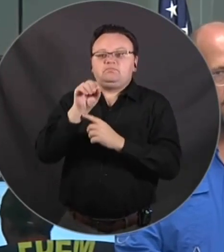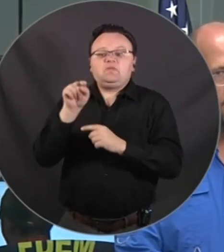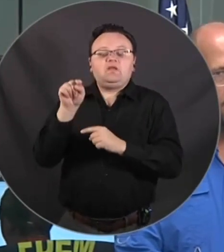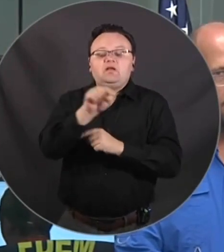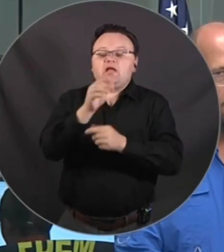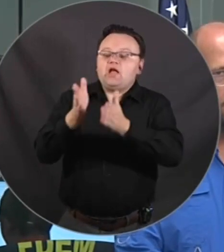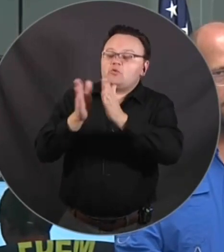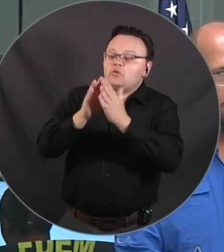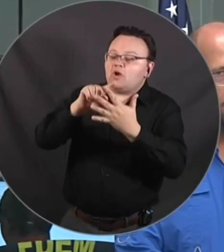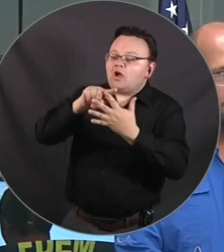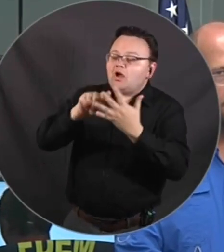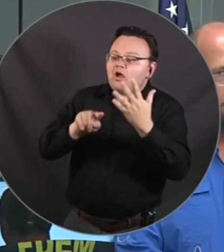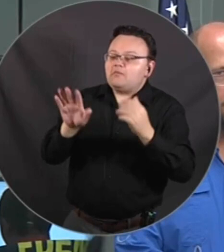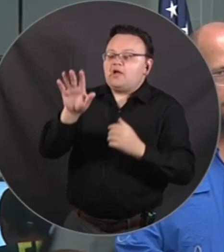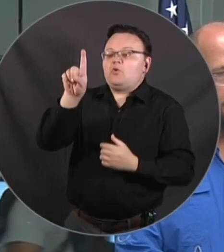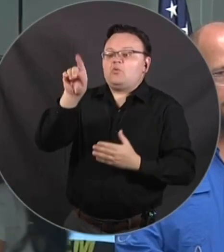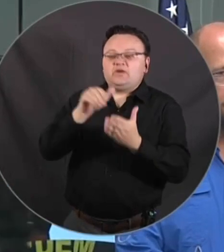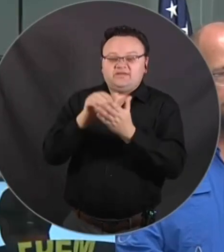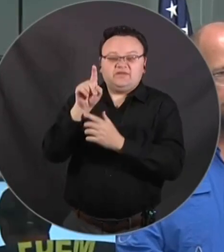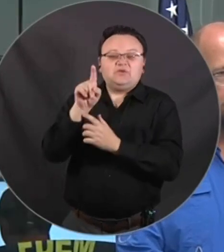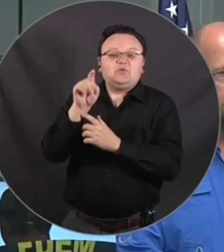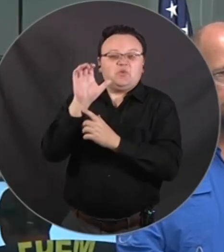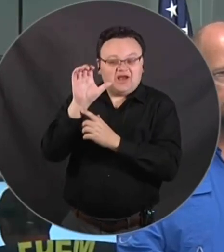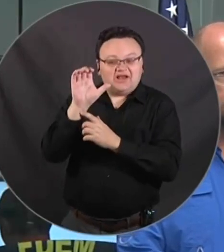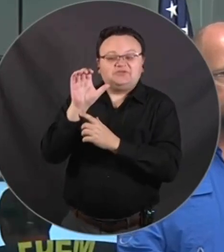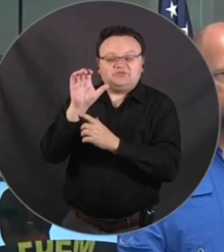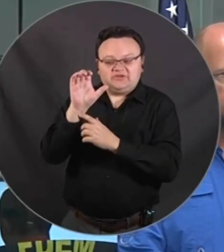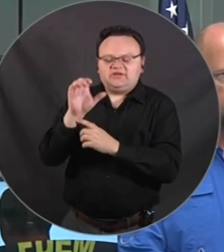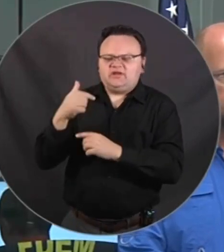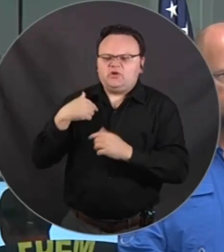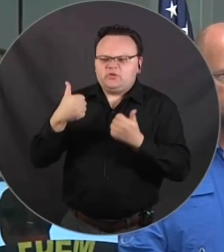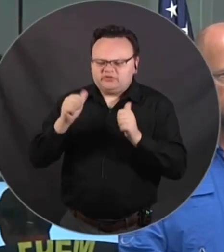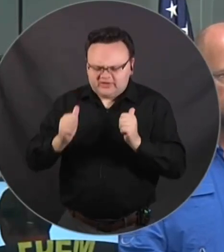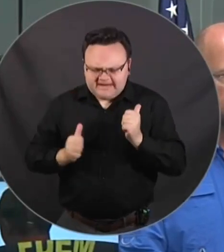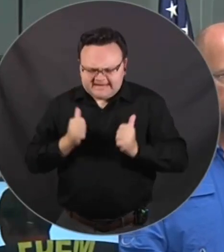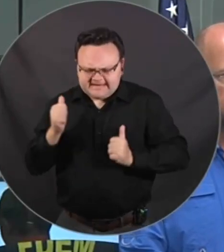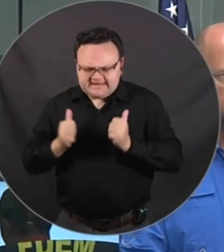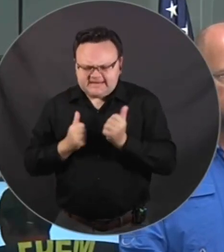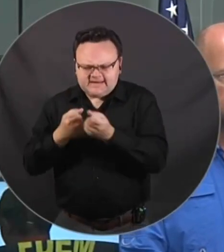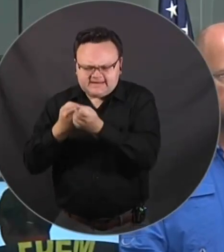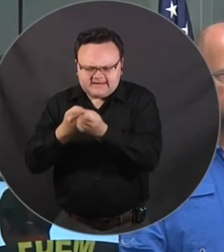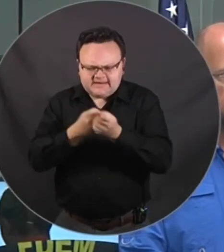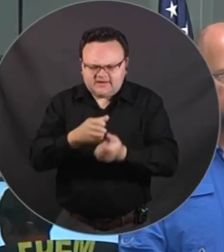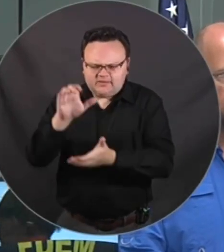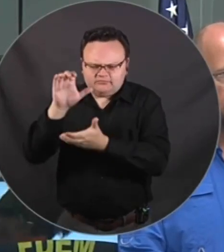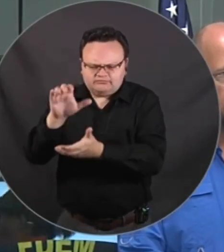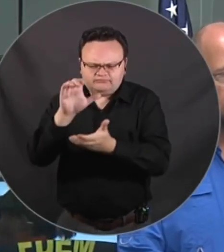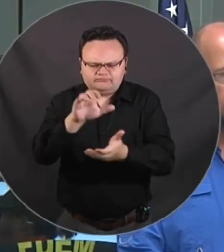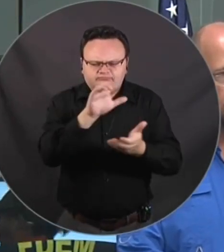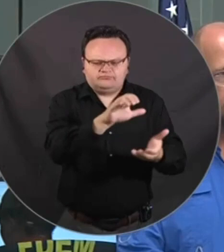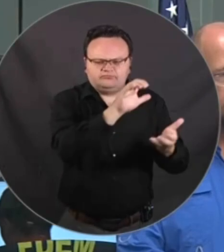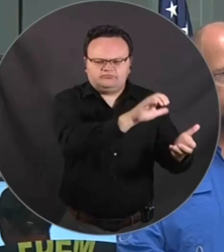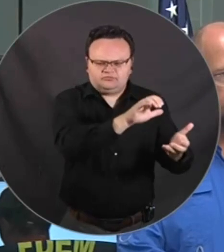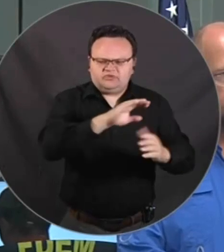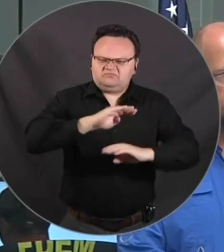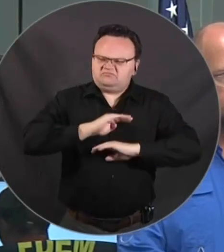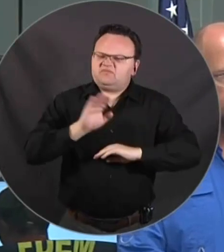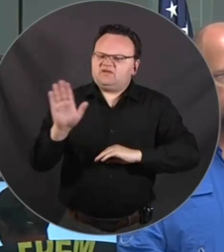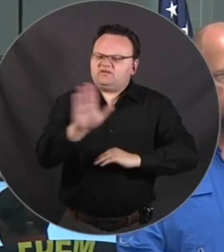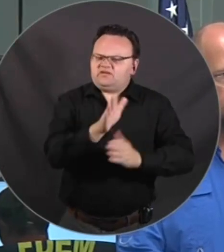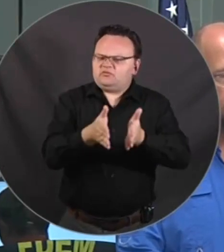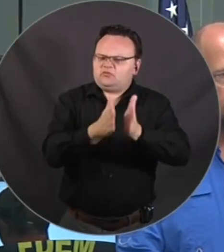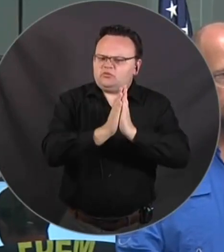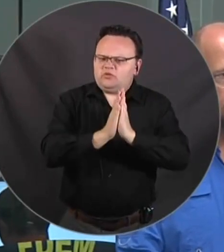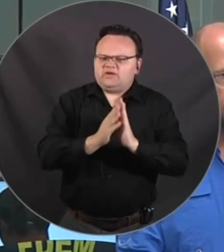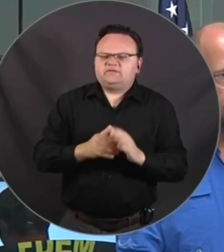missions that have either been fulfilled or in process of being fulfilled. So the things that may be necessary, particularly